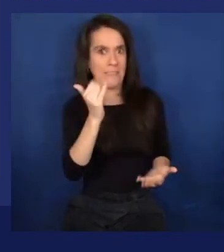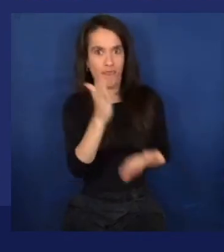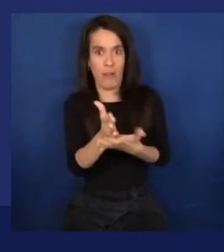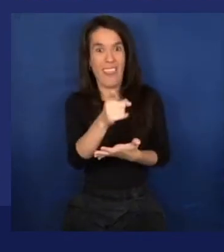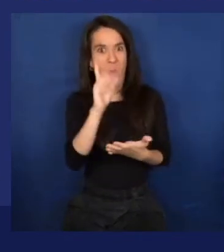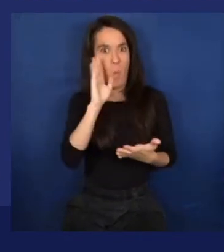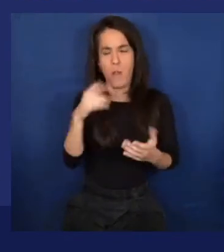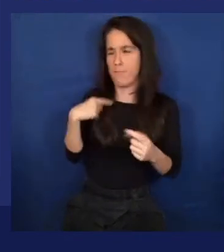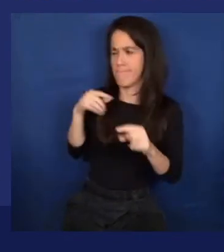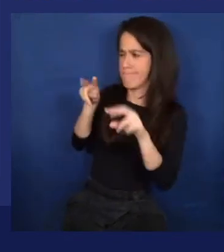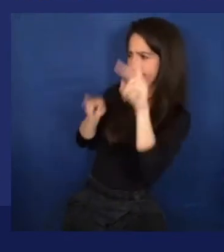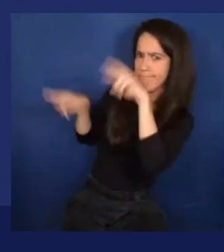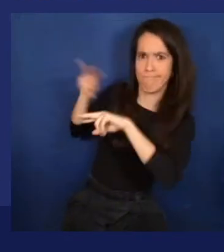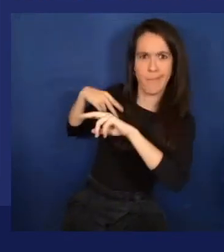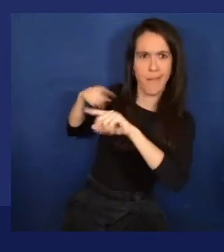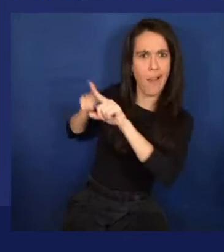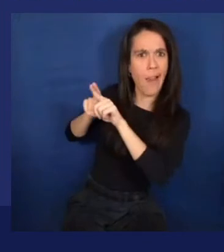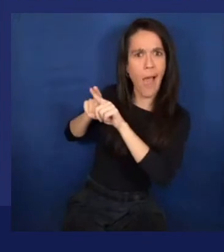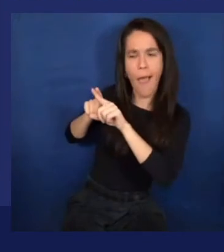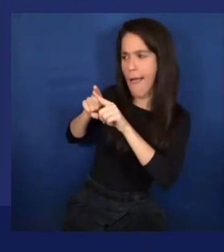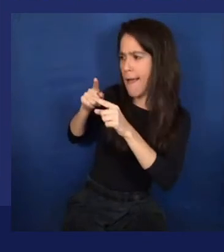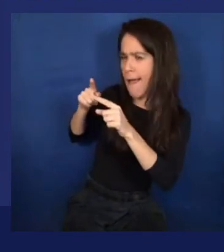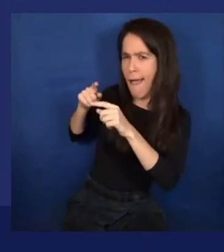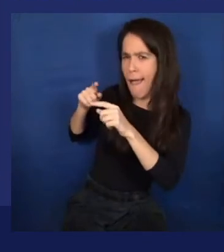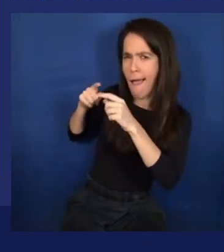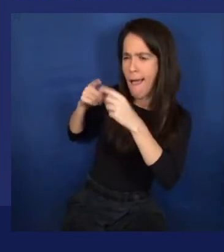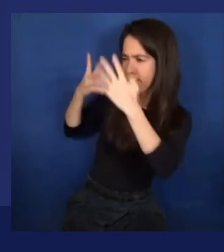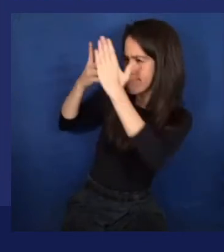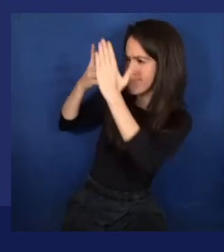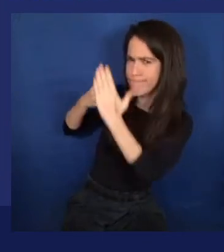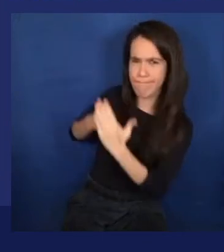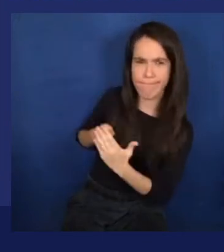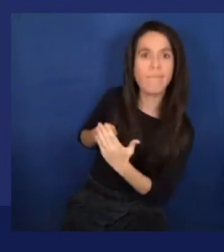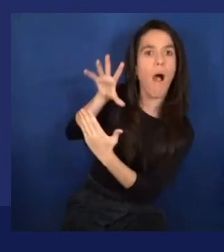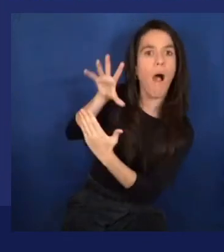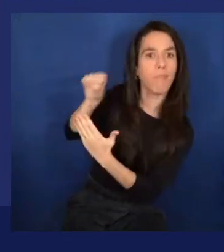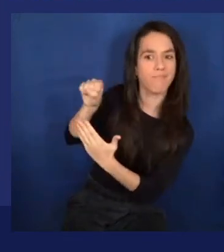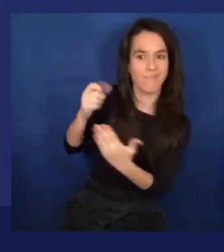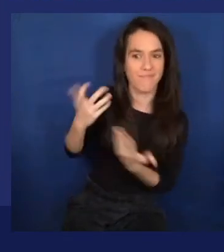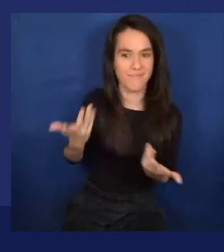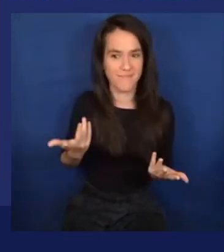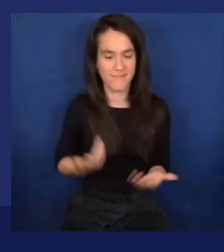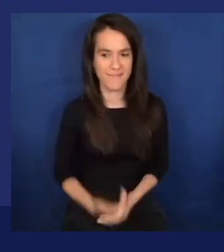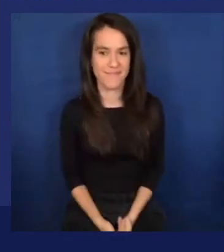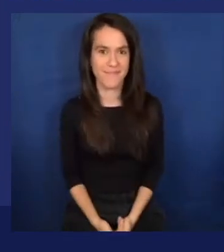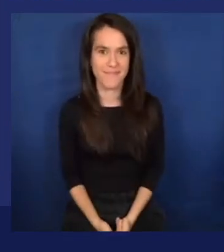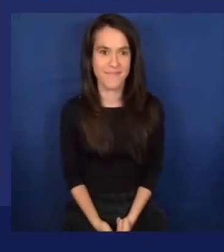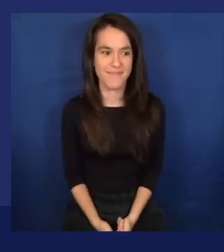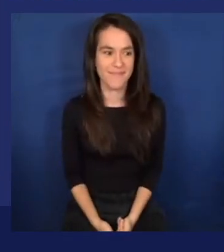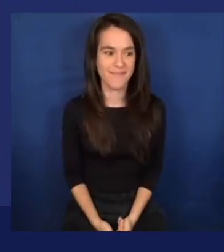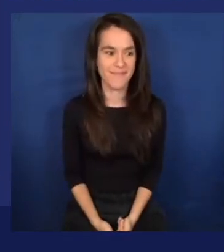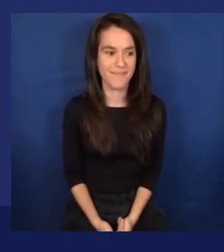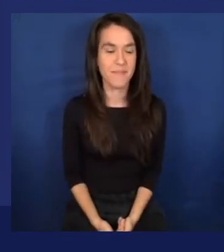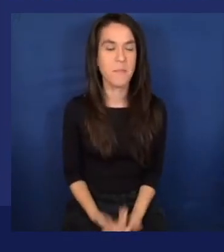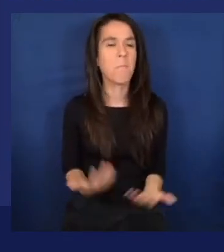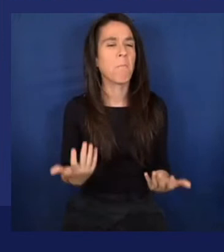Fantastic. Or none, hopefully. Or none, hopefully. Okay. Then the other question I have is